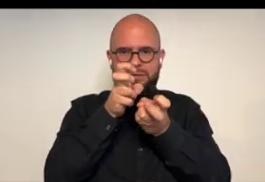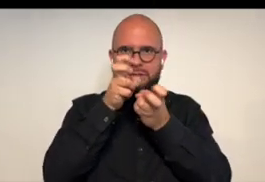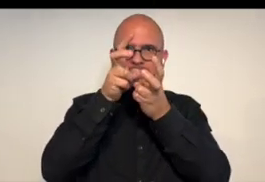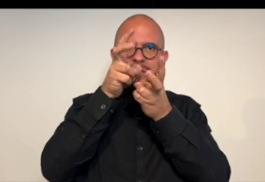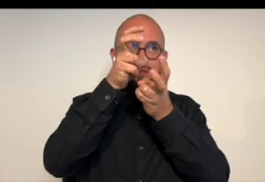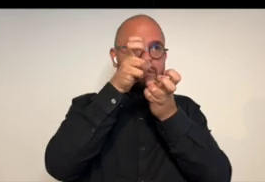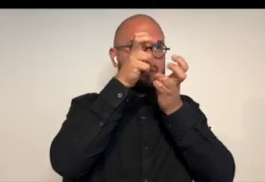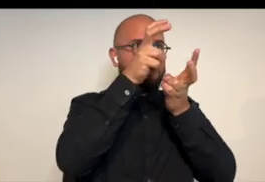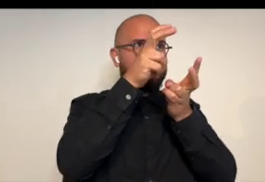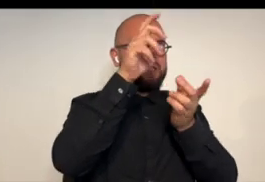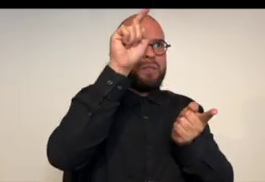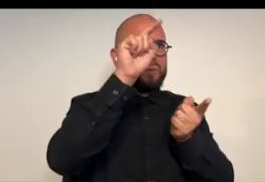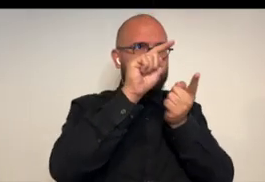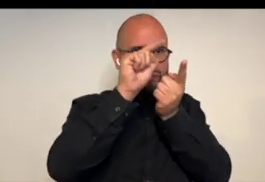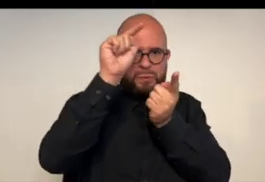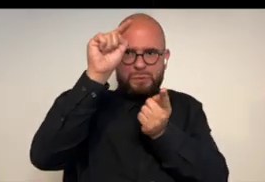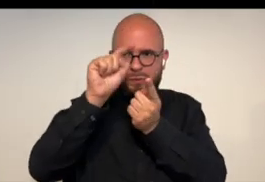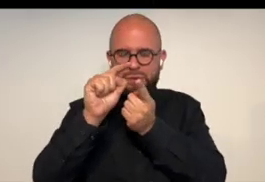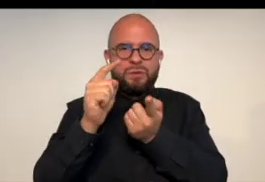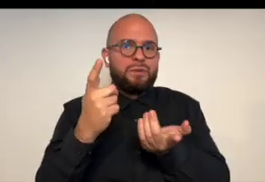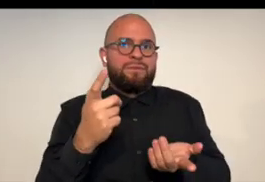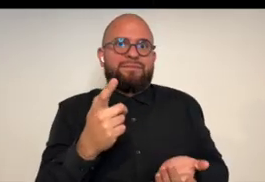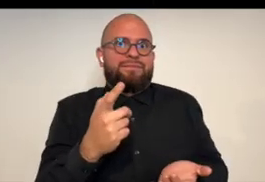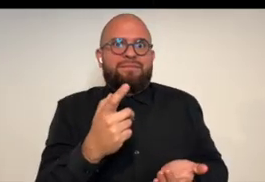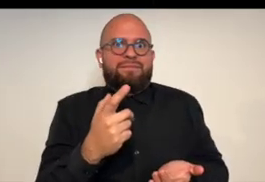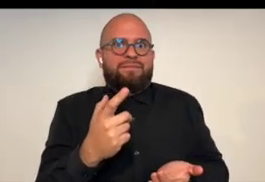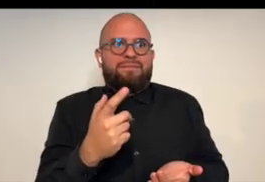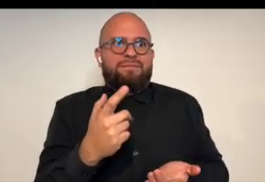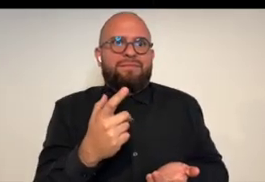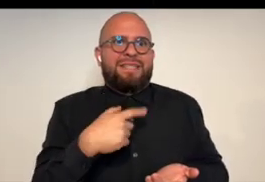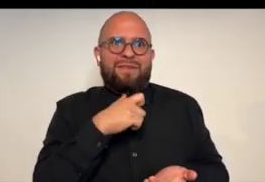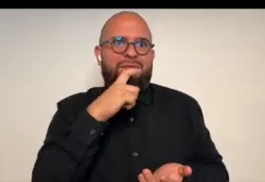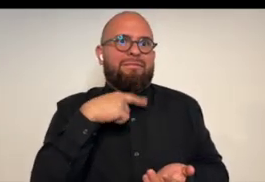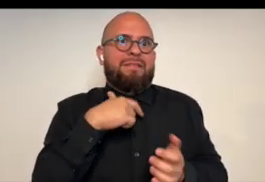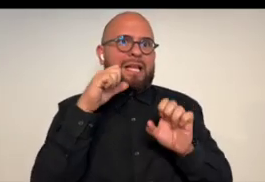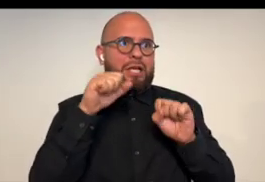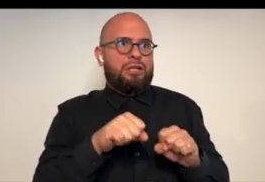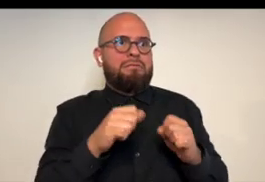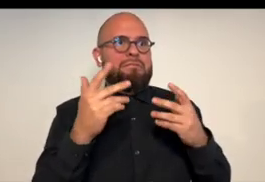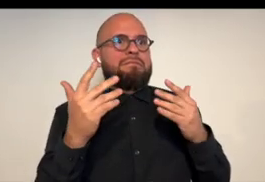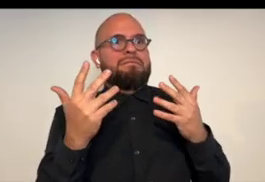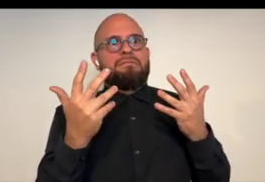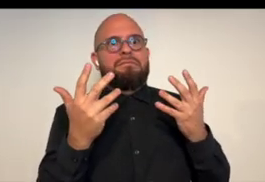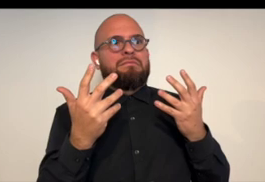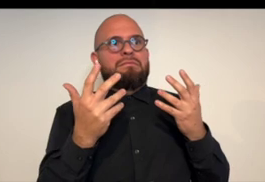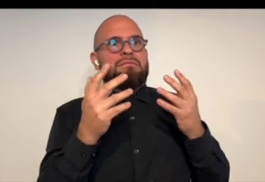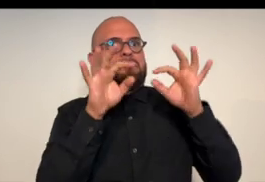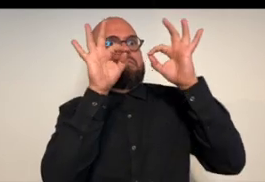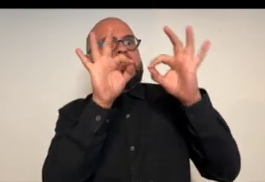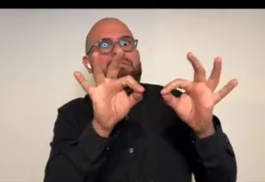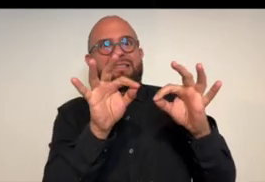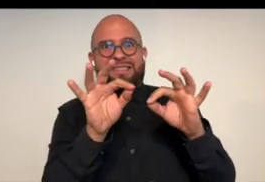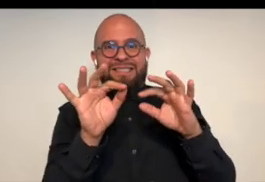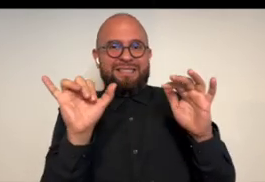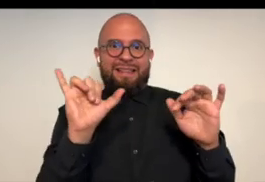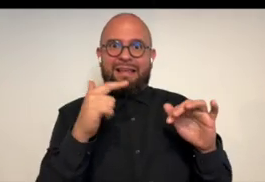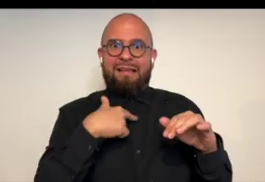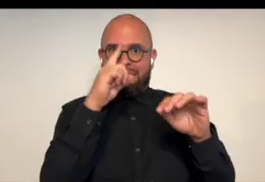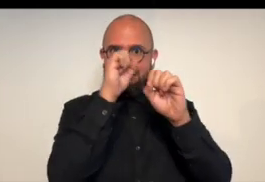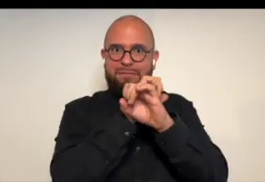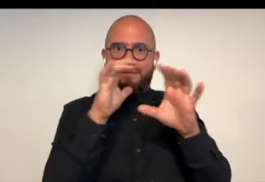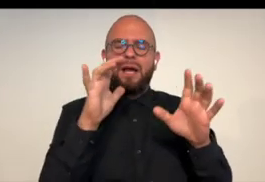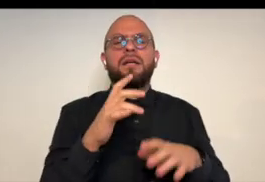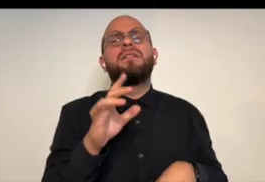resized accordingly and i did that and not i i don't think i would have been able to get to that level that i wanted